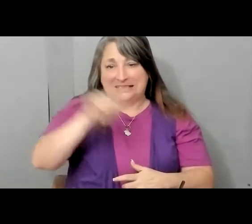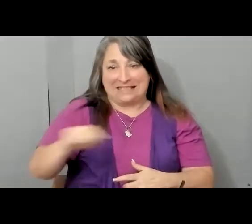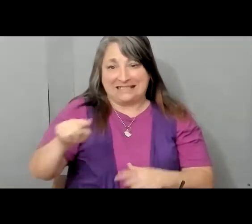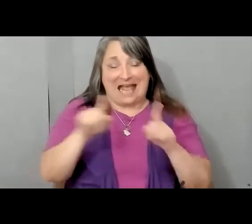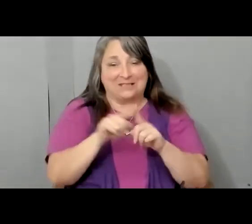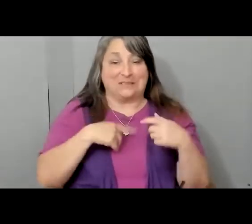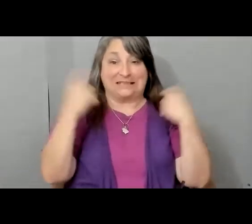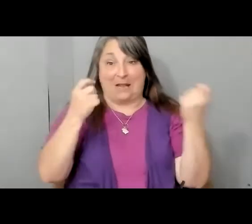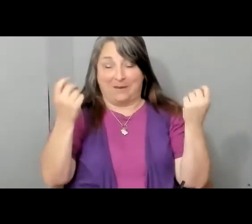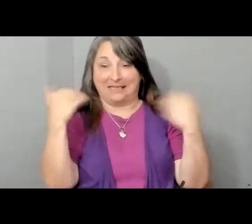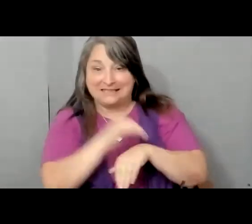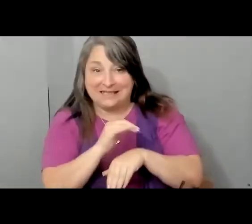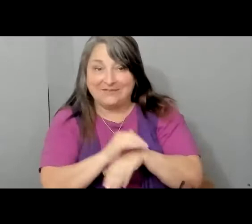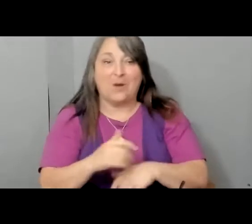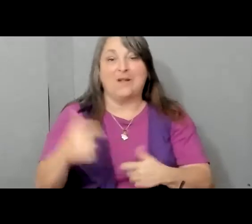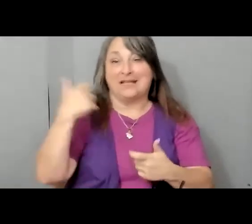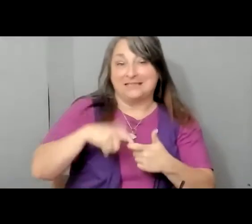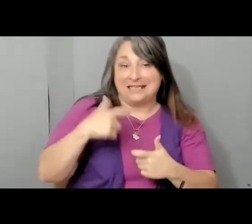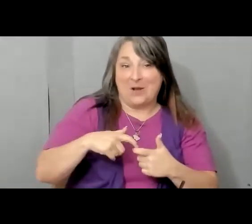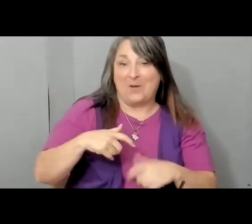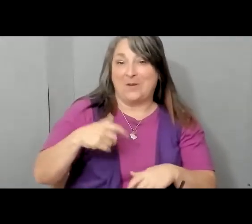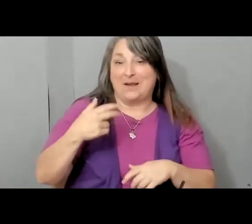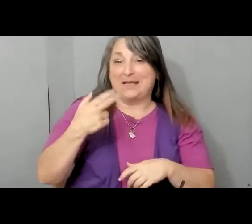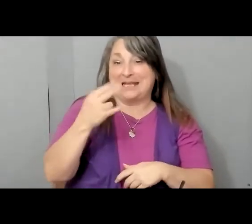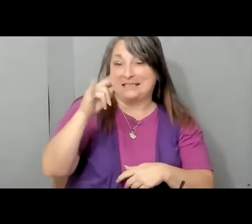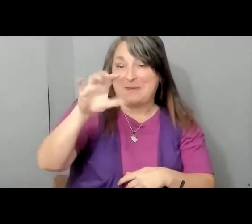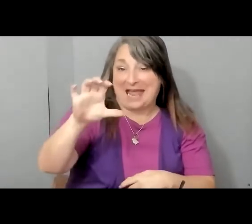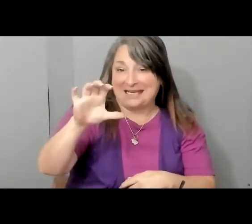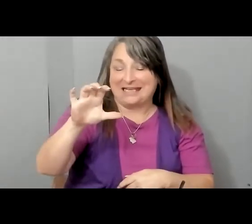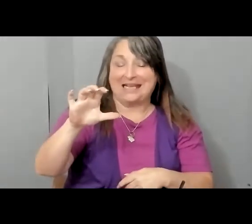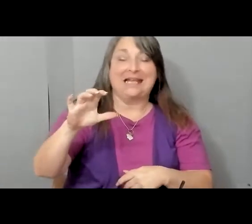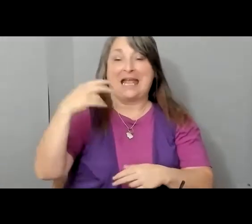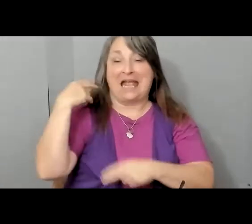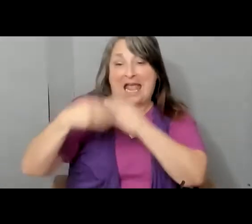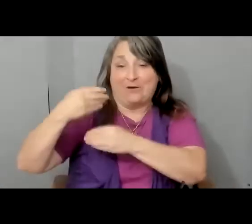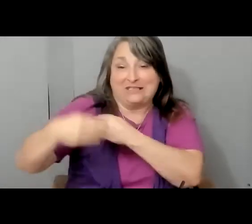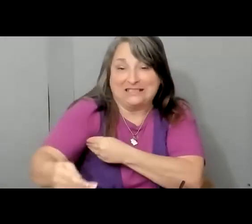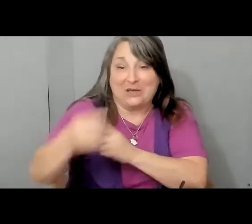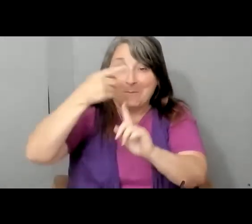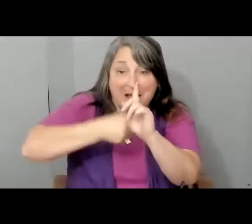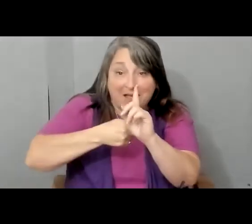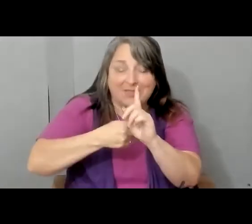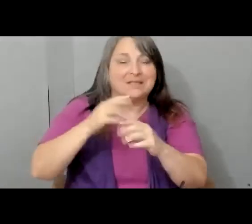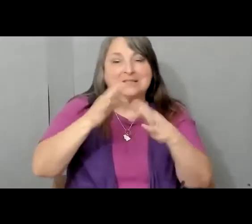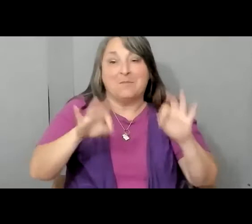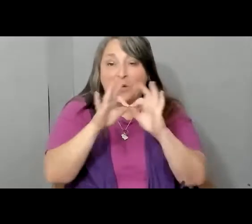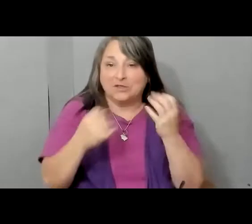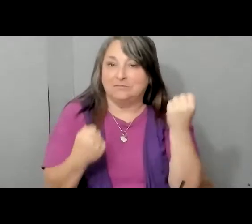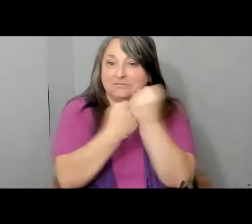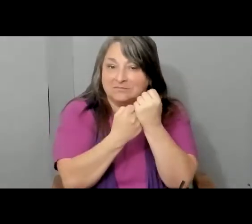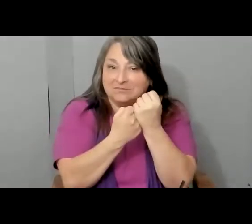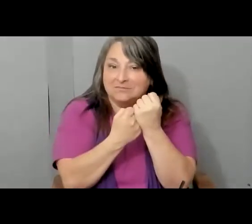Latino Hispanic Heritage Month, I think it's really important to underscore the fact that we have a Latina